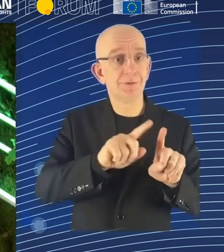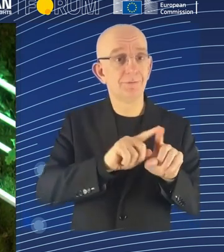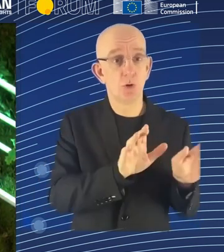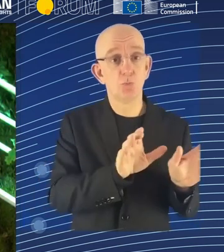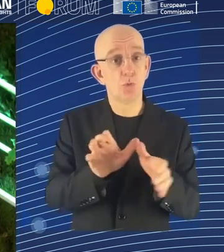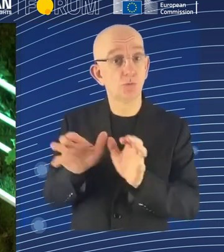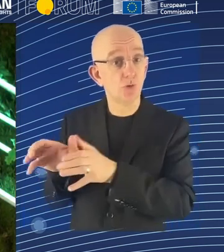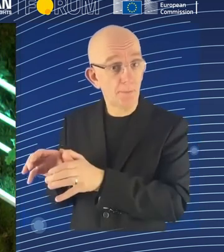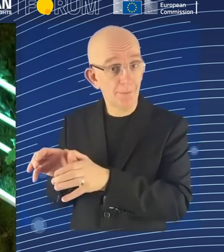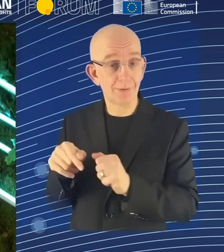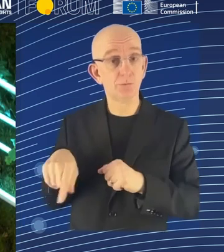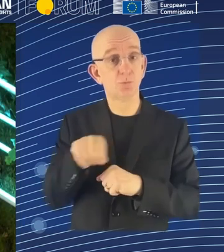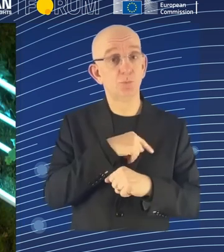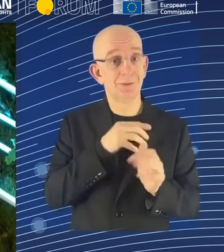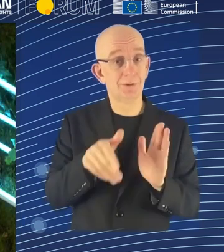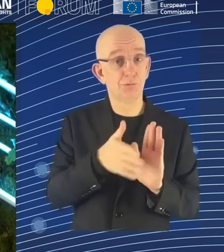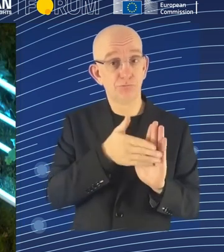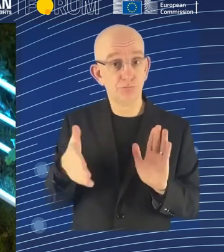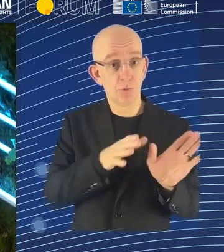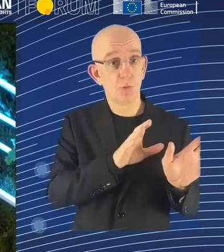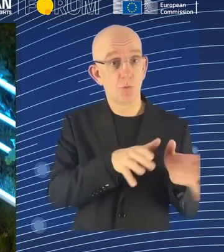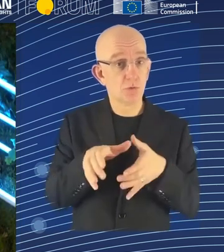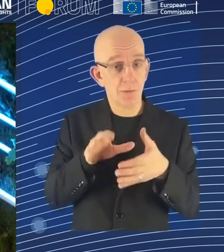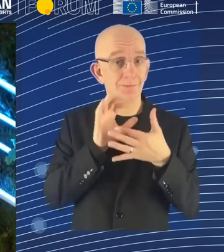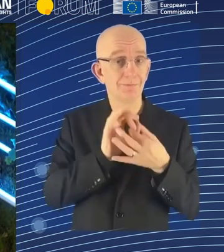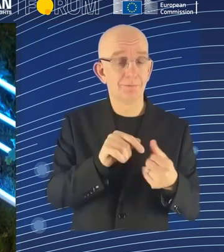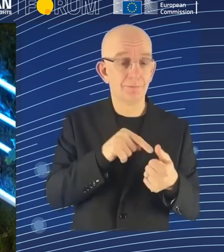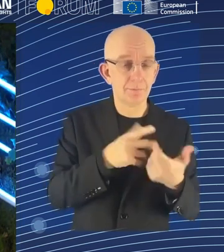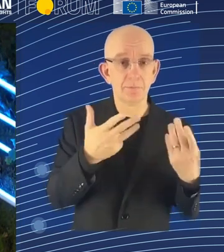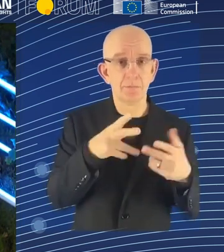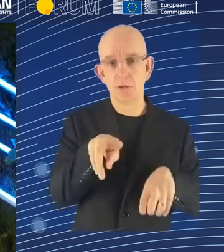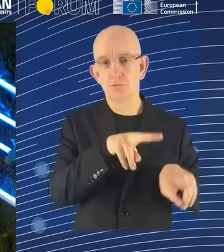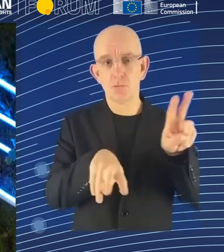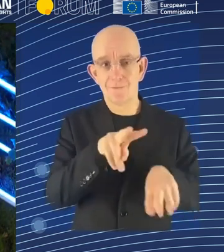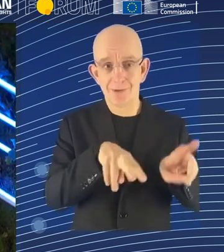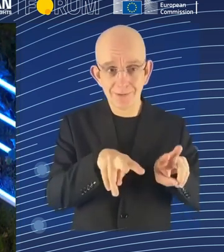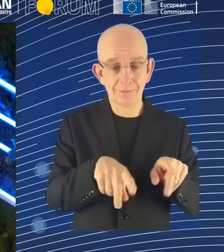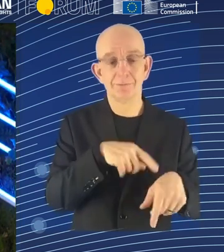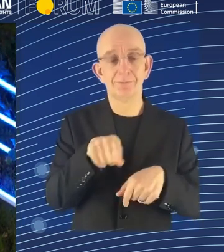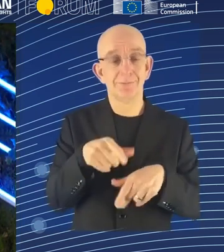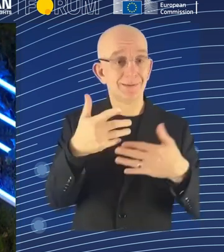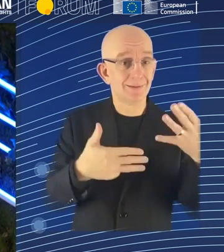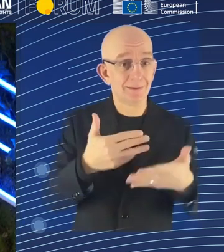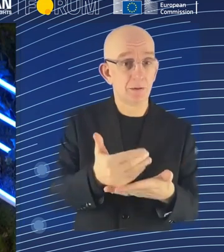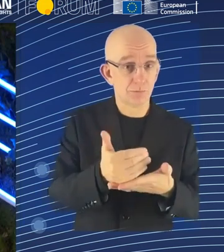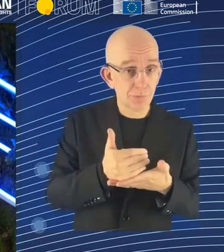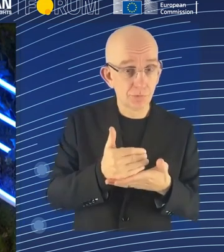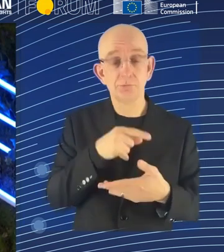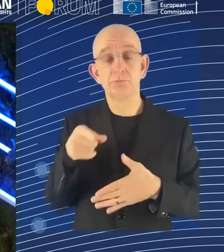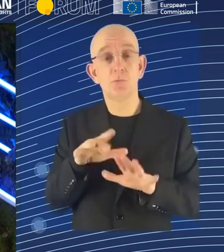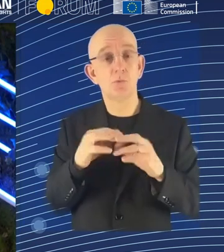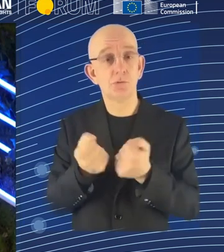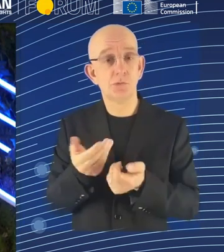Then a workshop on workers' involvement in shaping algorithms and co-design. And then finally, breaking bias, navigating